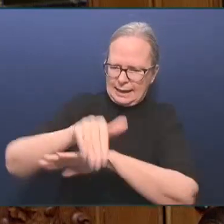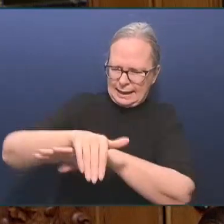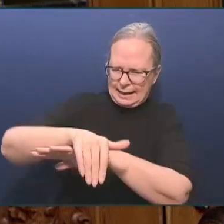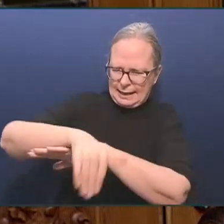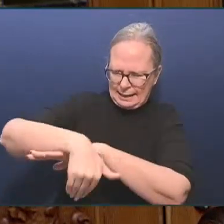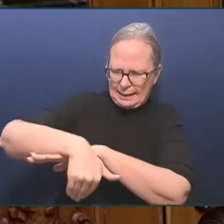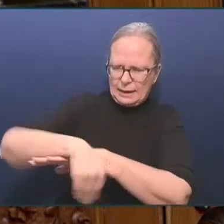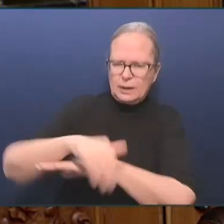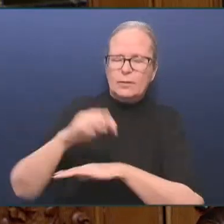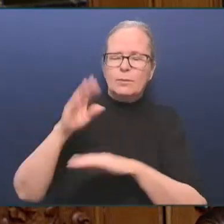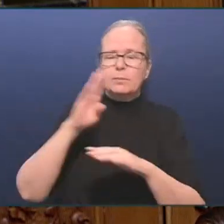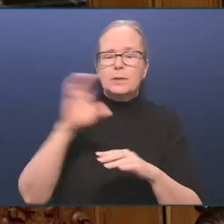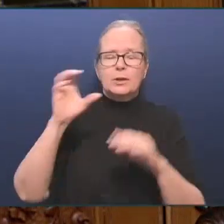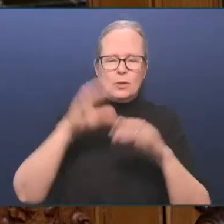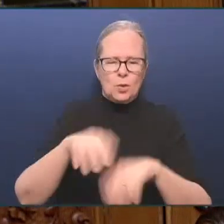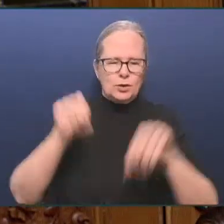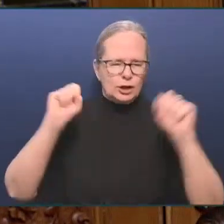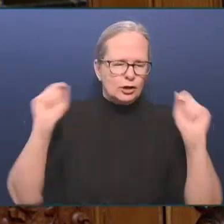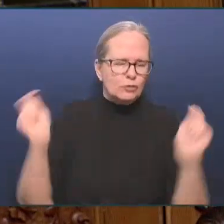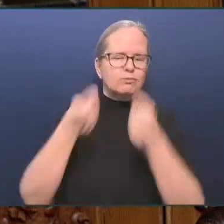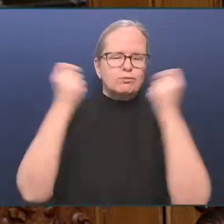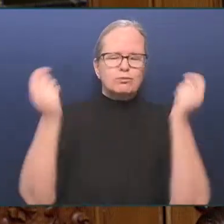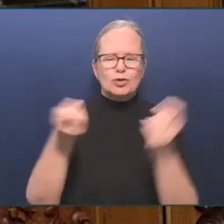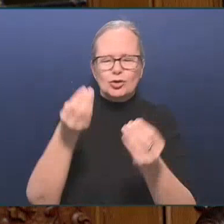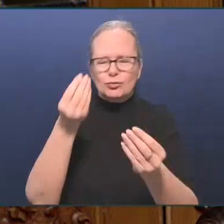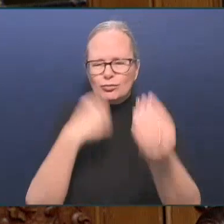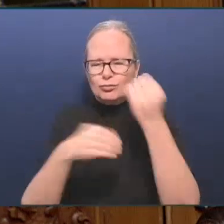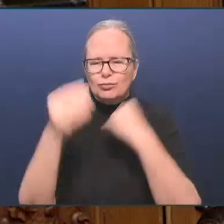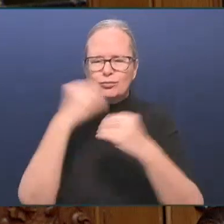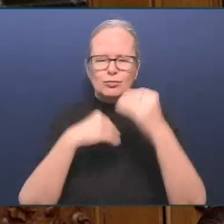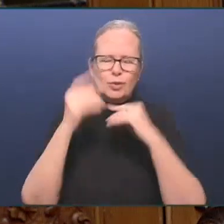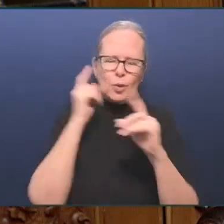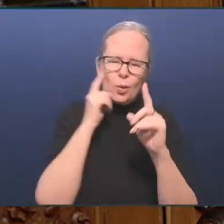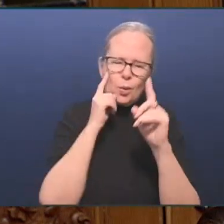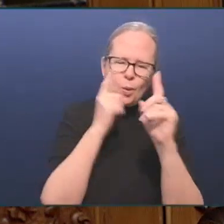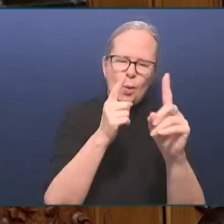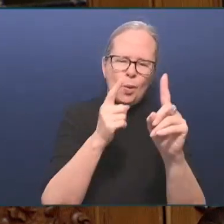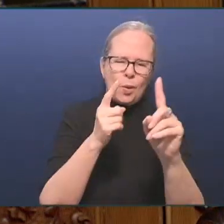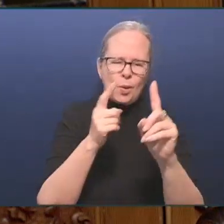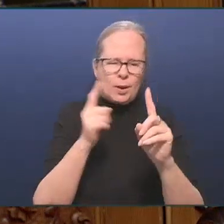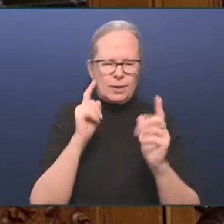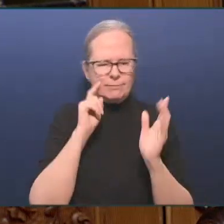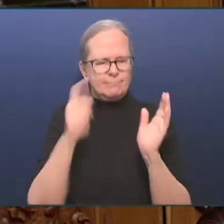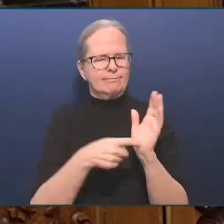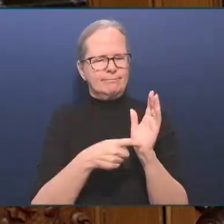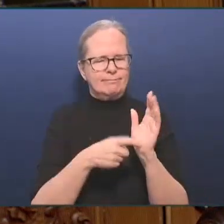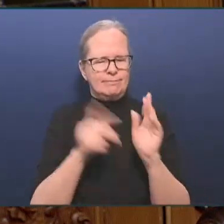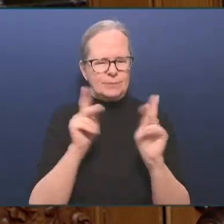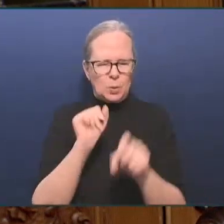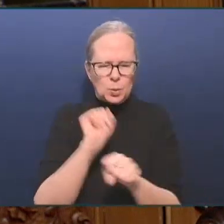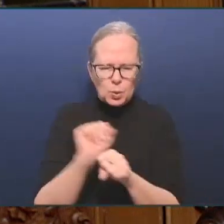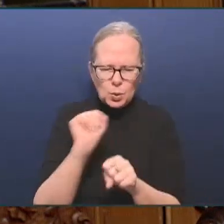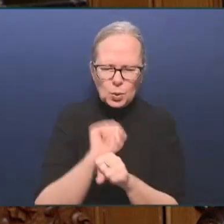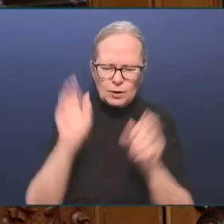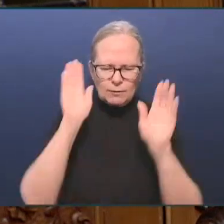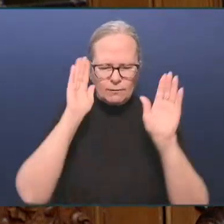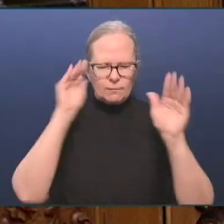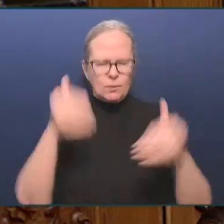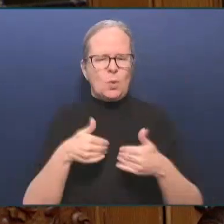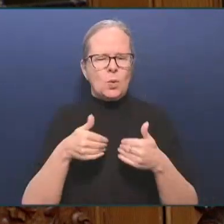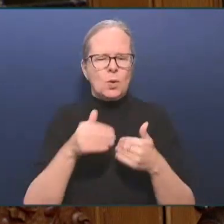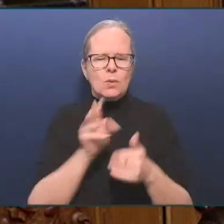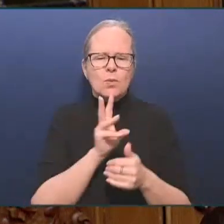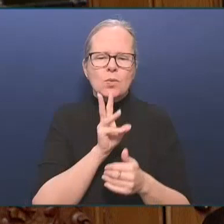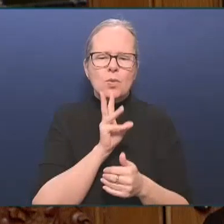watershed security leaders across B.C. We must support these watershed leaders if we are to turn the tide to